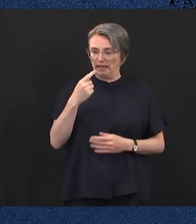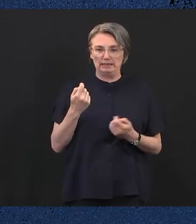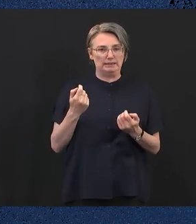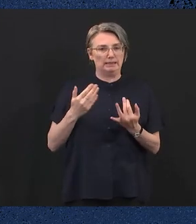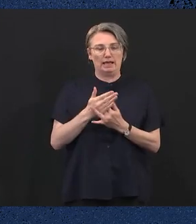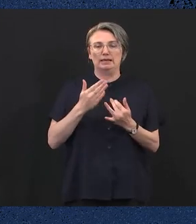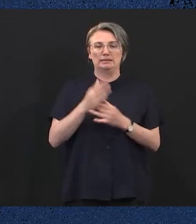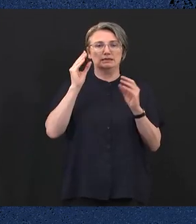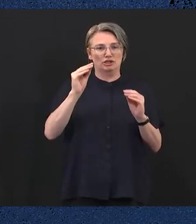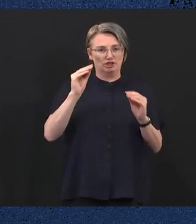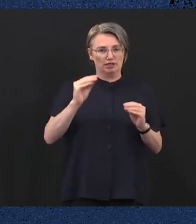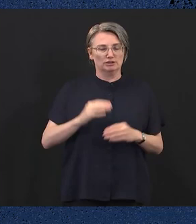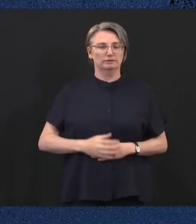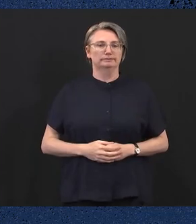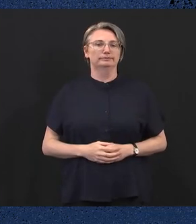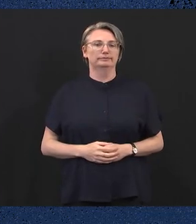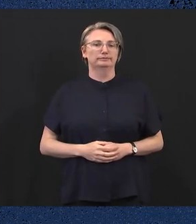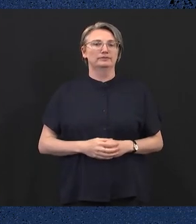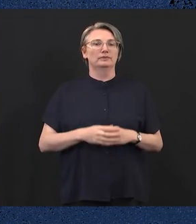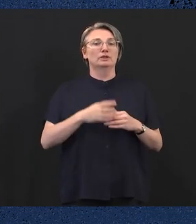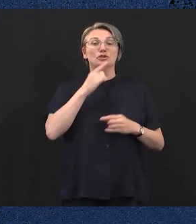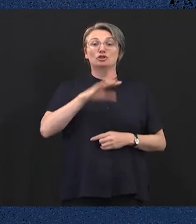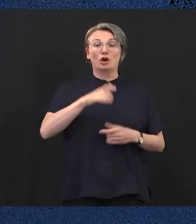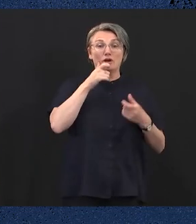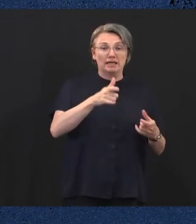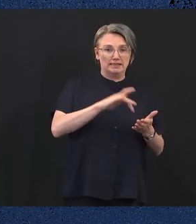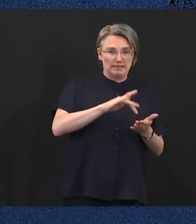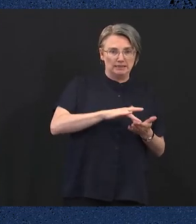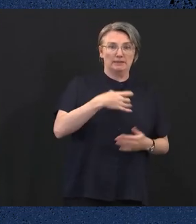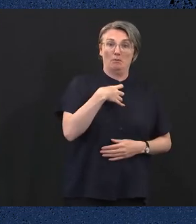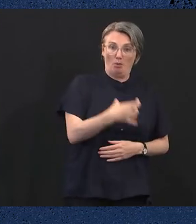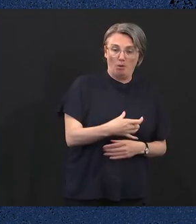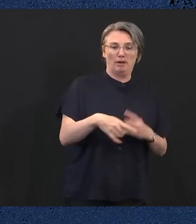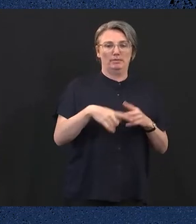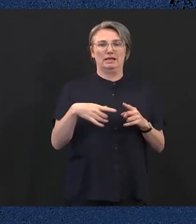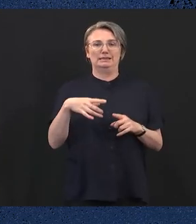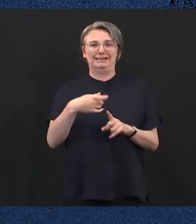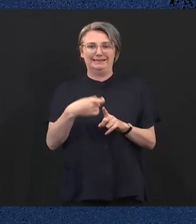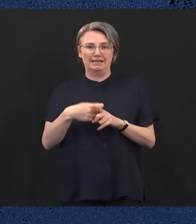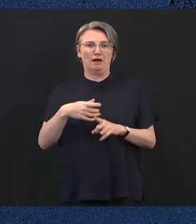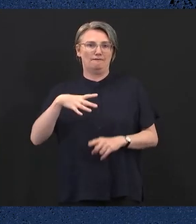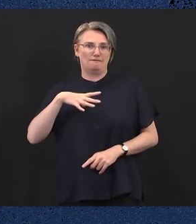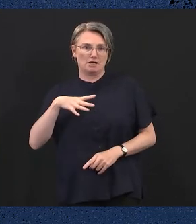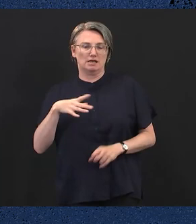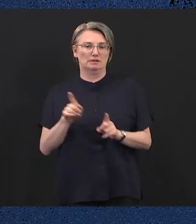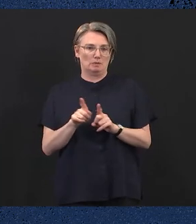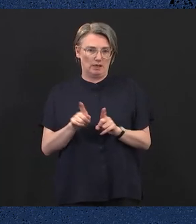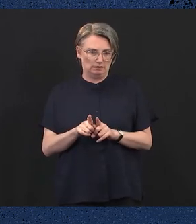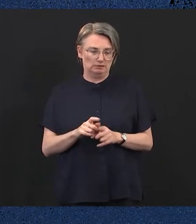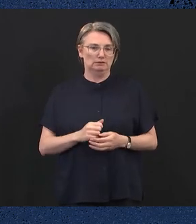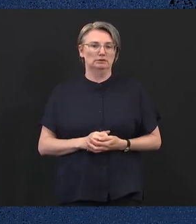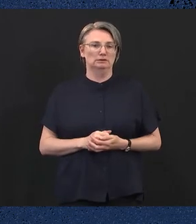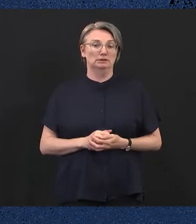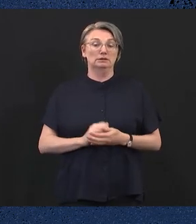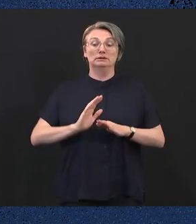Free kinder and more childcare centres. To deliver greater access to kinder and give kids the best start in